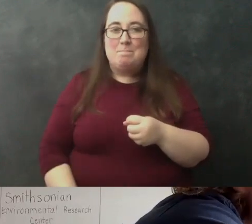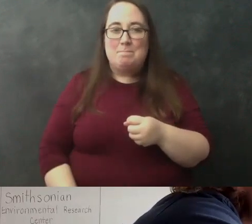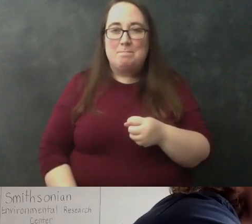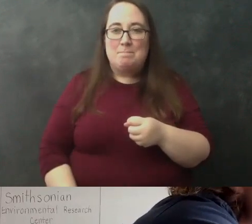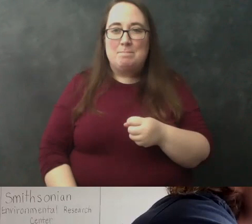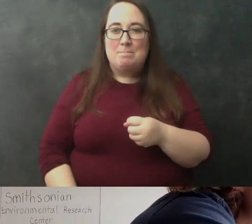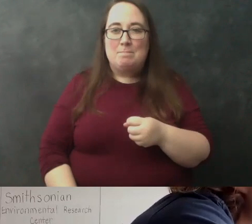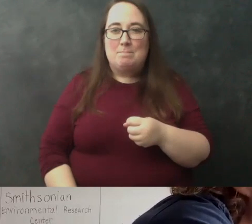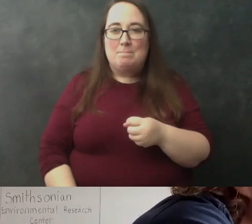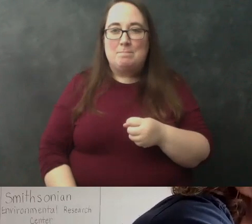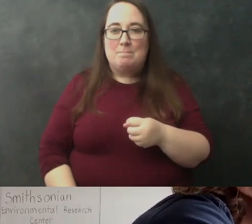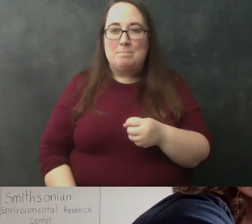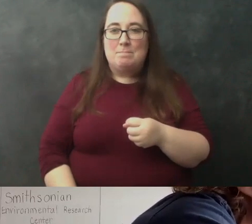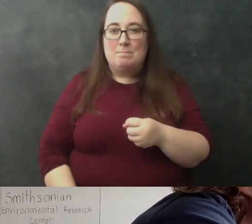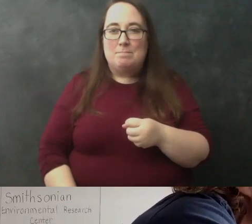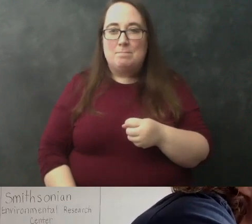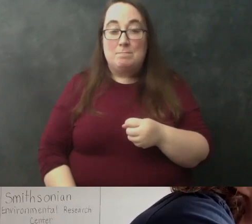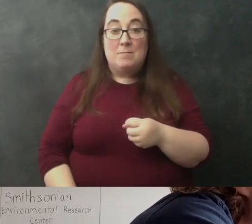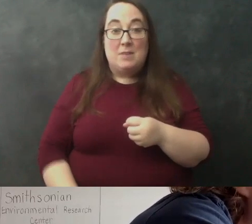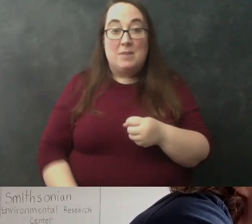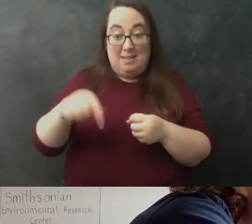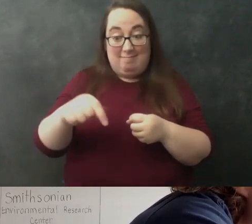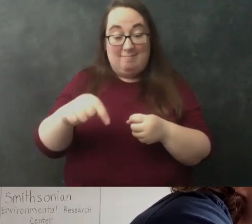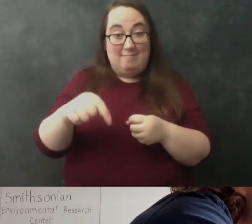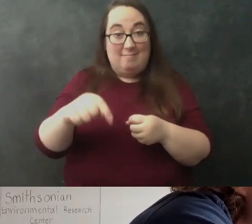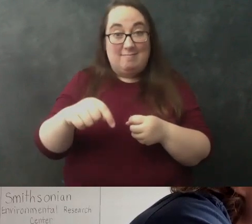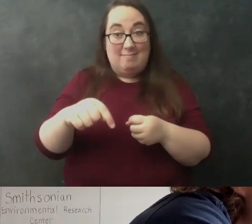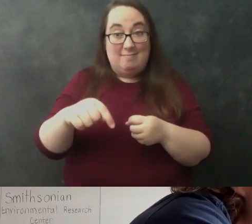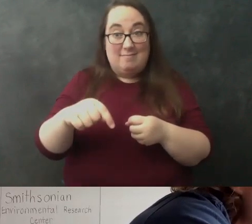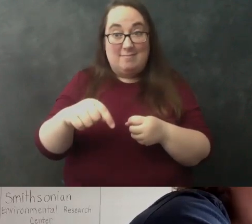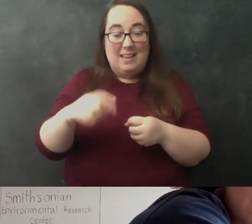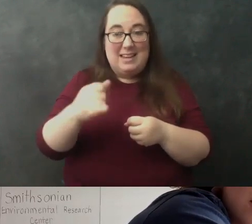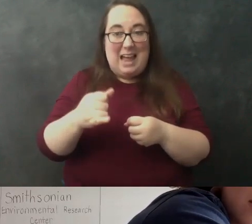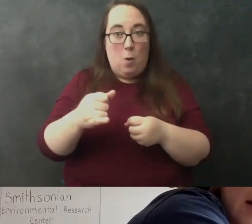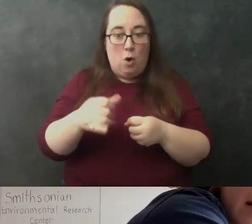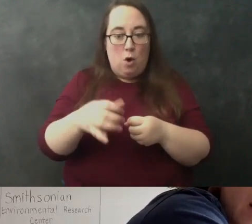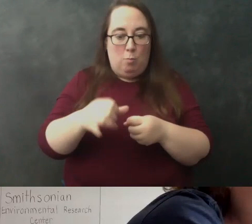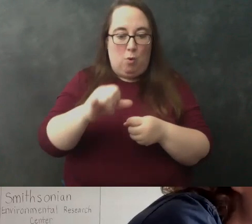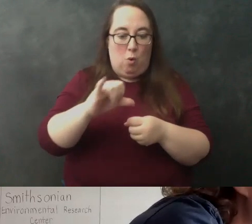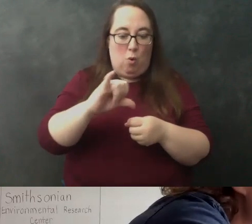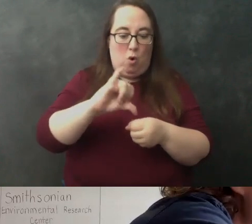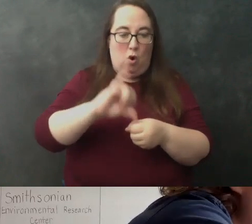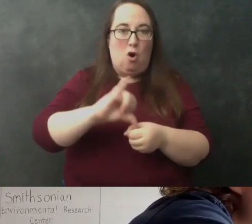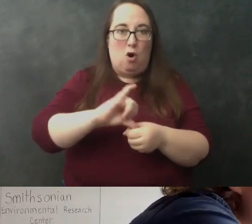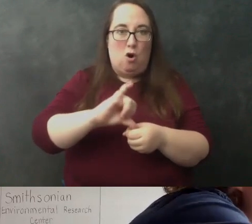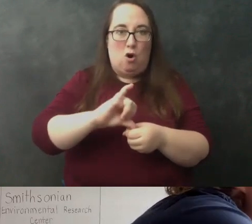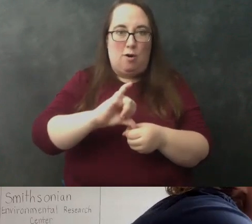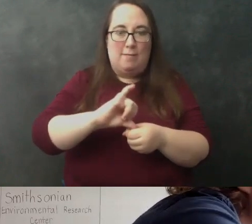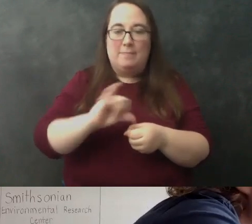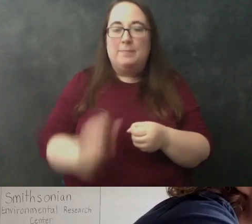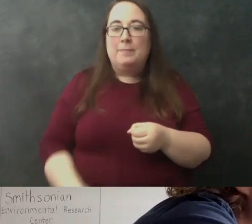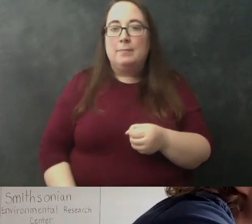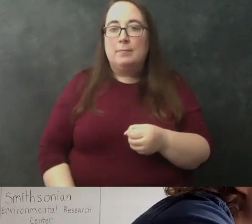and what you're gonna do is you're gonna pour the mixture on top of the filter in in the cup so what's gonna happen